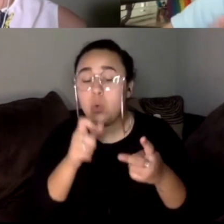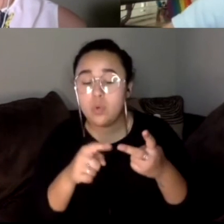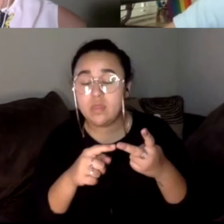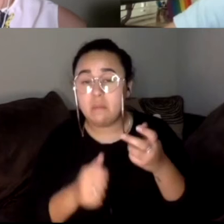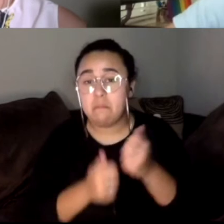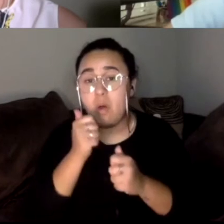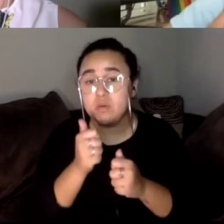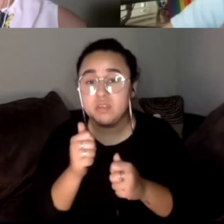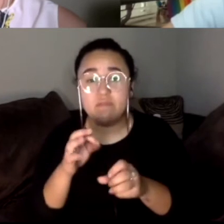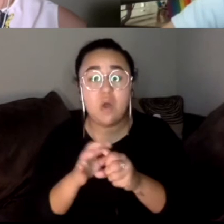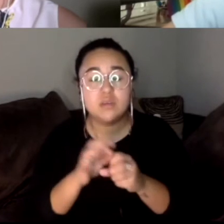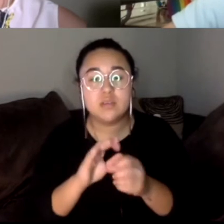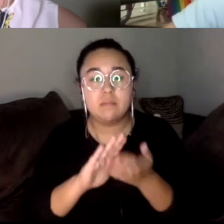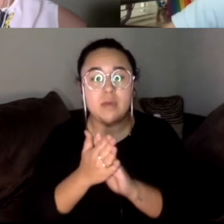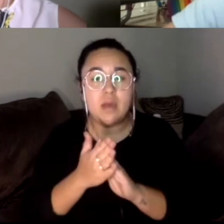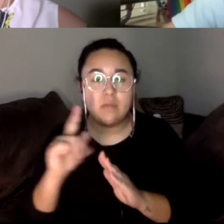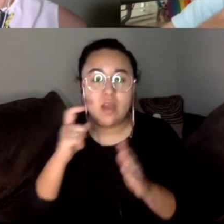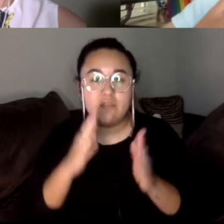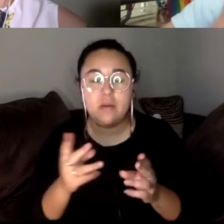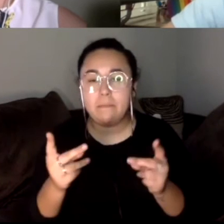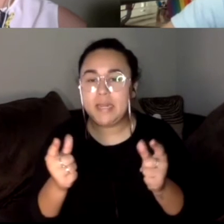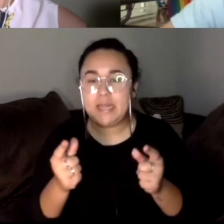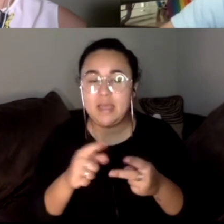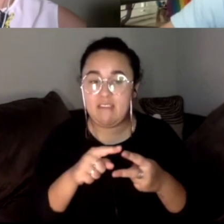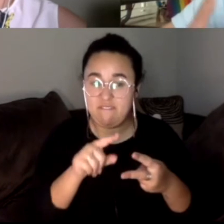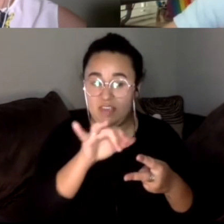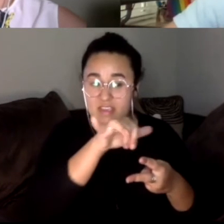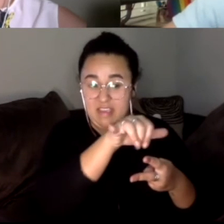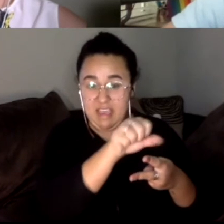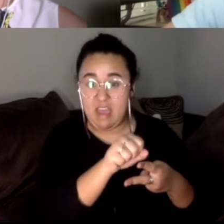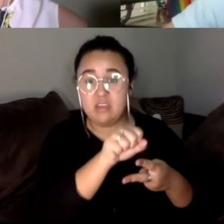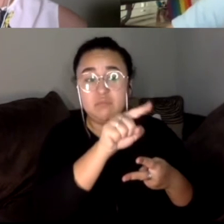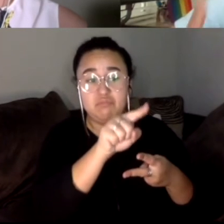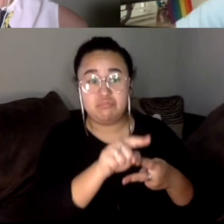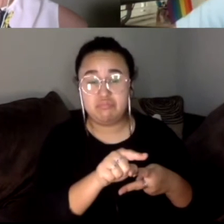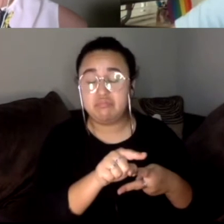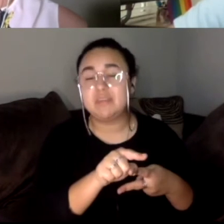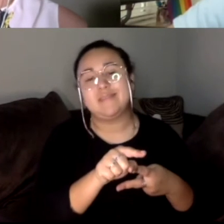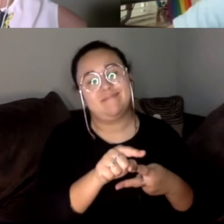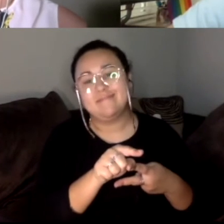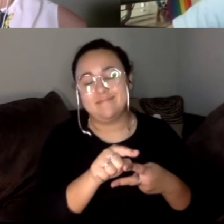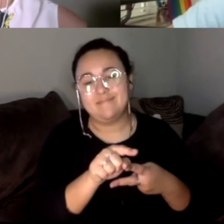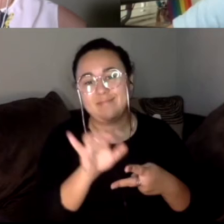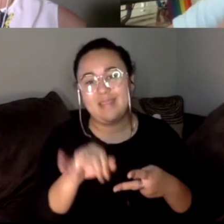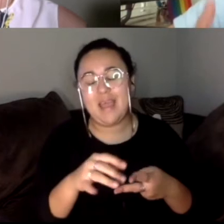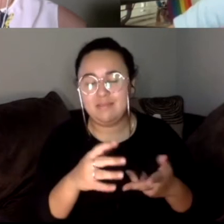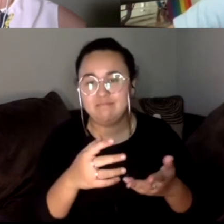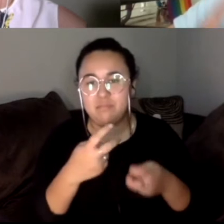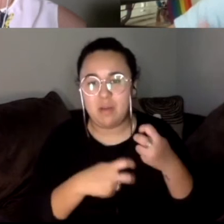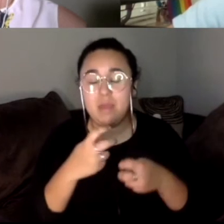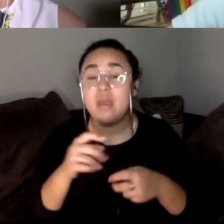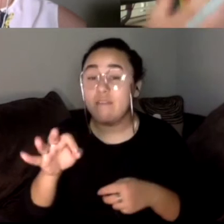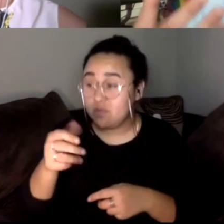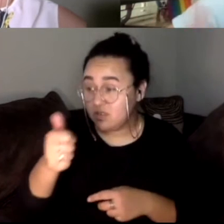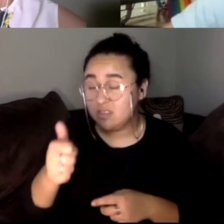immediately become governor. So that's really what's at stake here. And if you have a lot of, you if you have problems, or you have misgivings